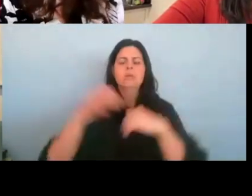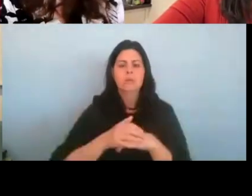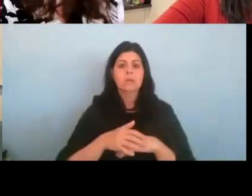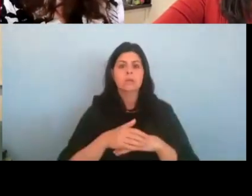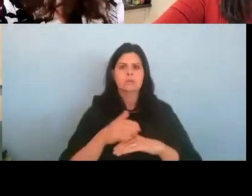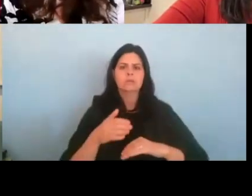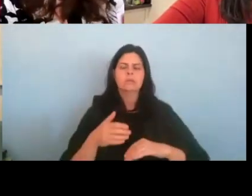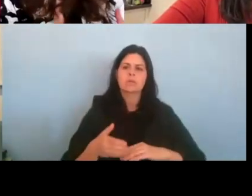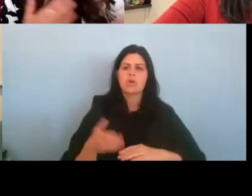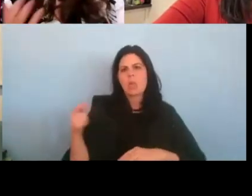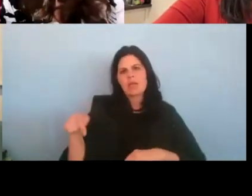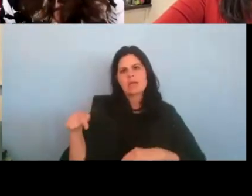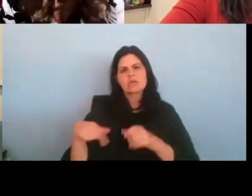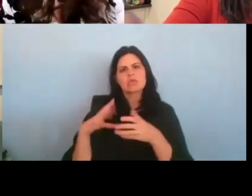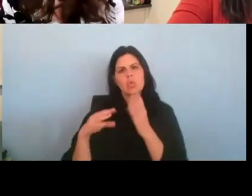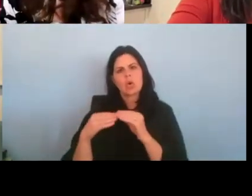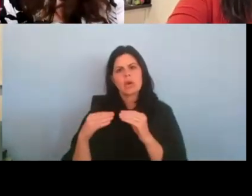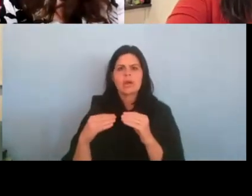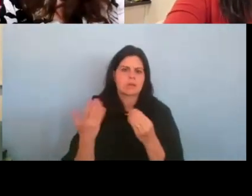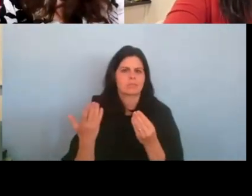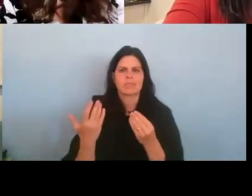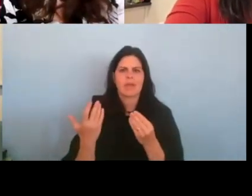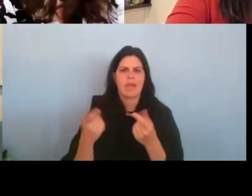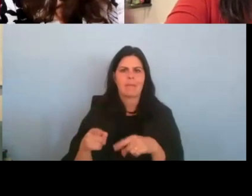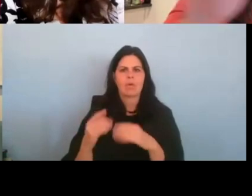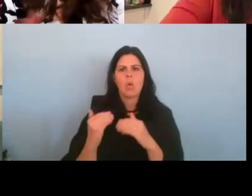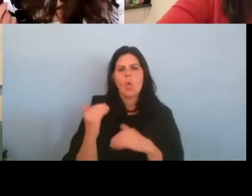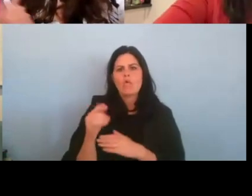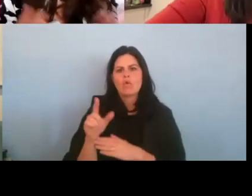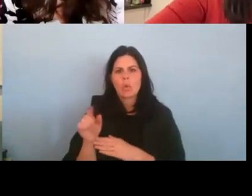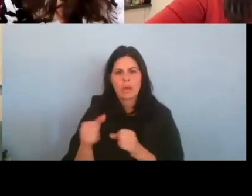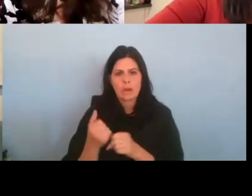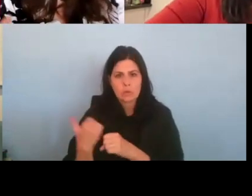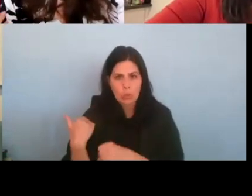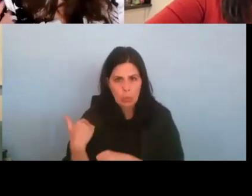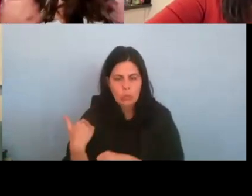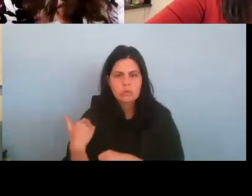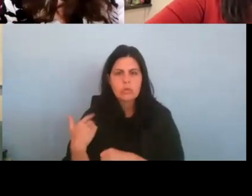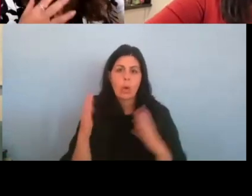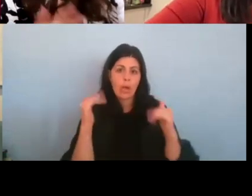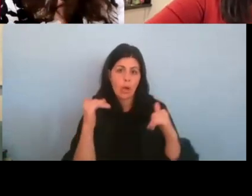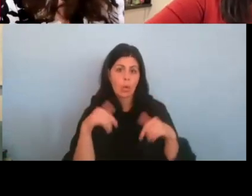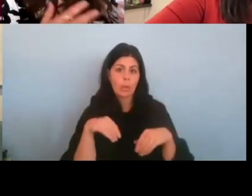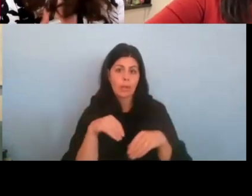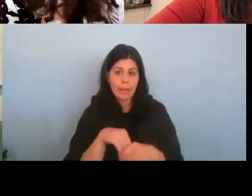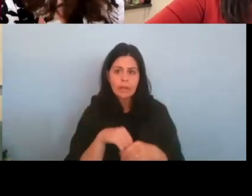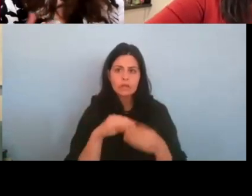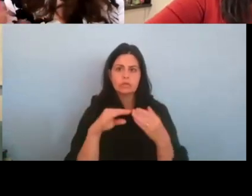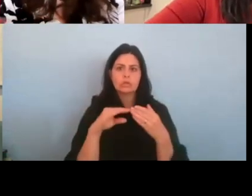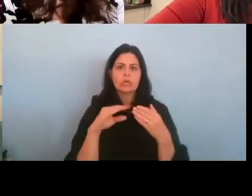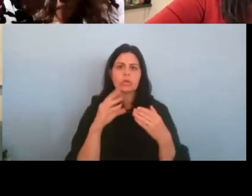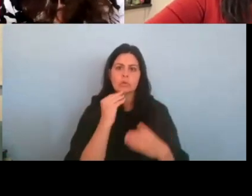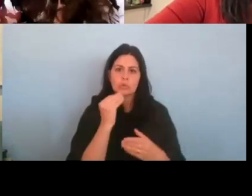20 years ago. And I, I hope that, um, in Jewish communal life, that we've all had the experience of seeing